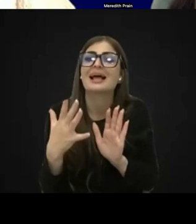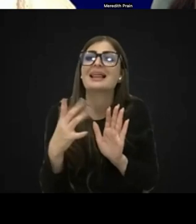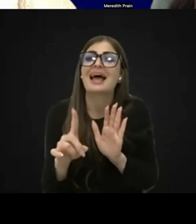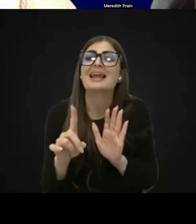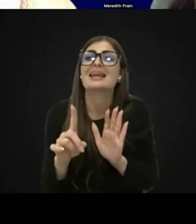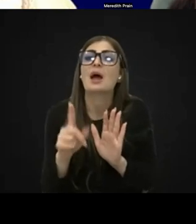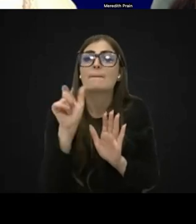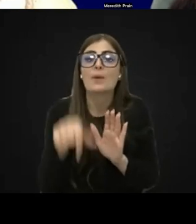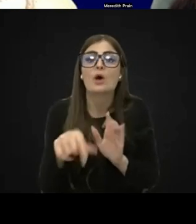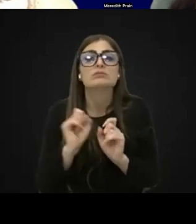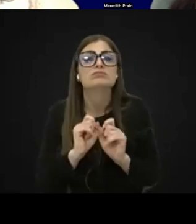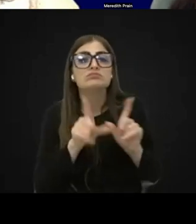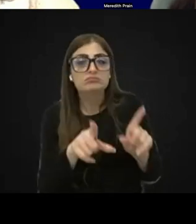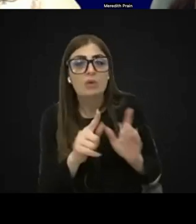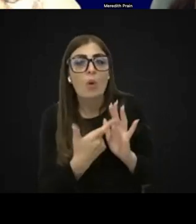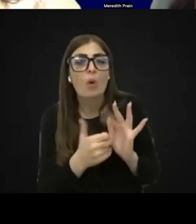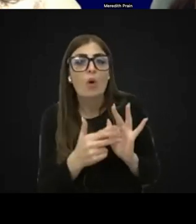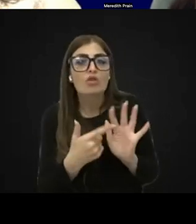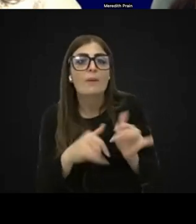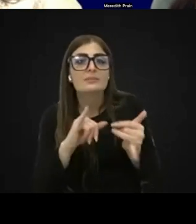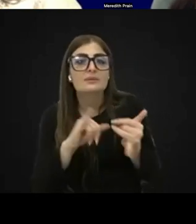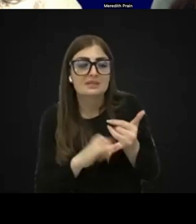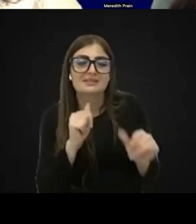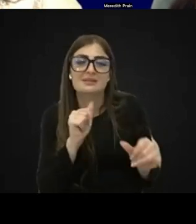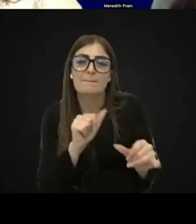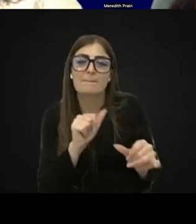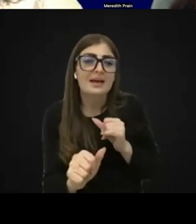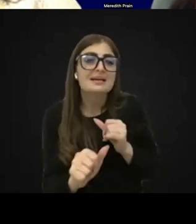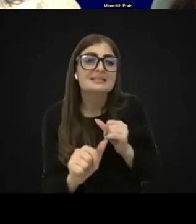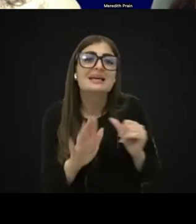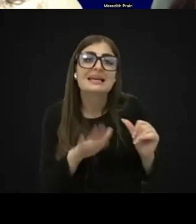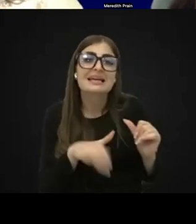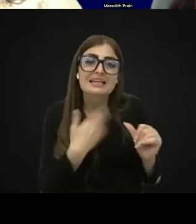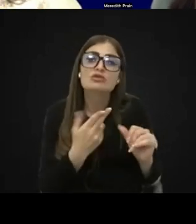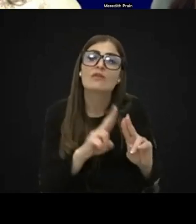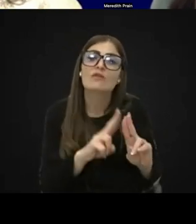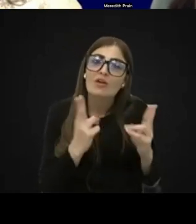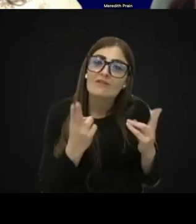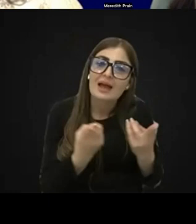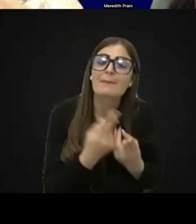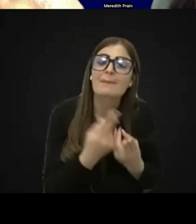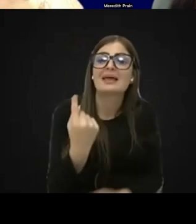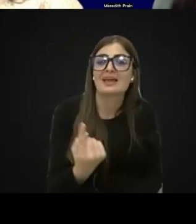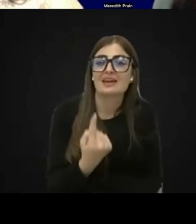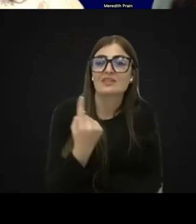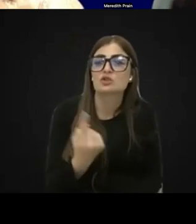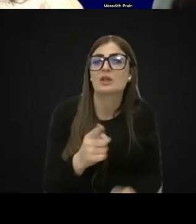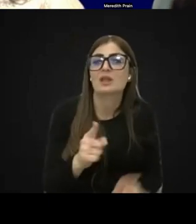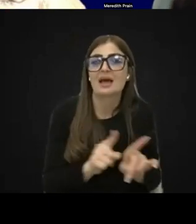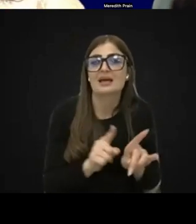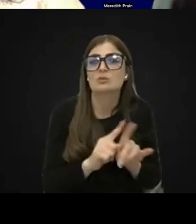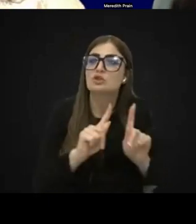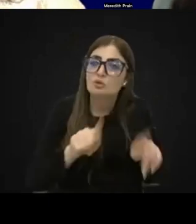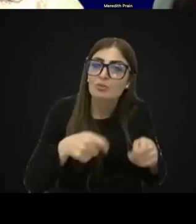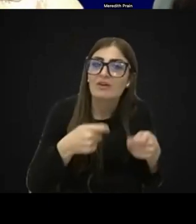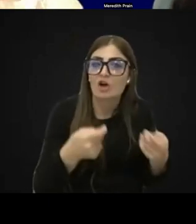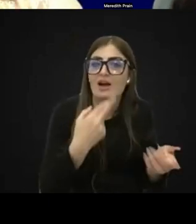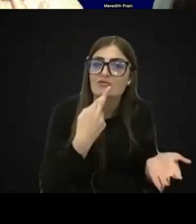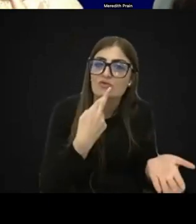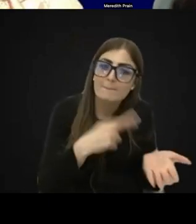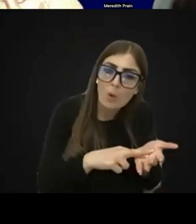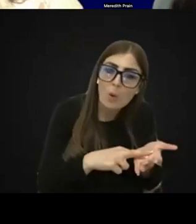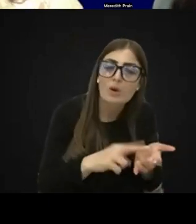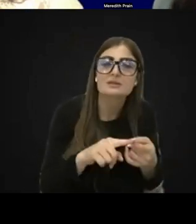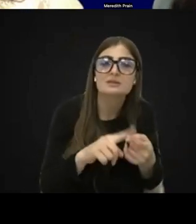to an orthoptist, it's in the best interest for the family and the individual to be able to provide reports,